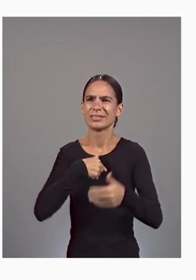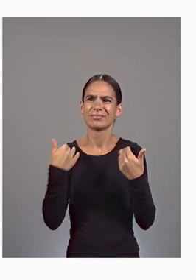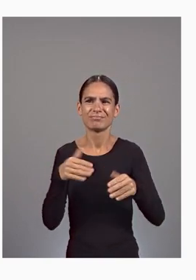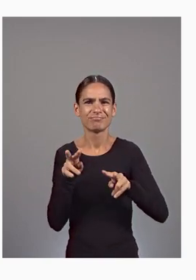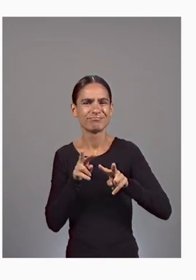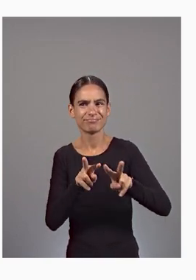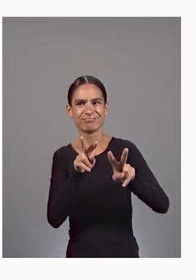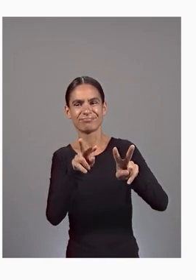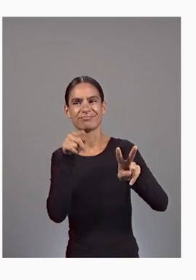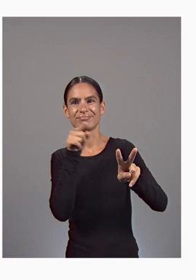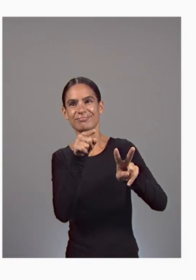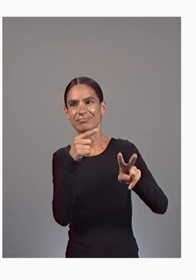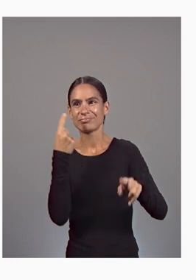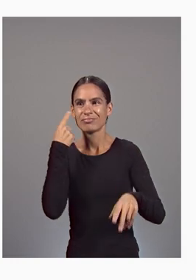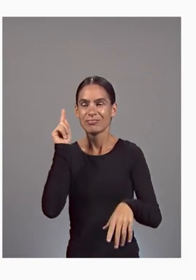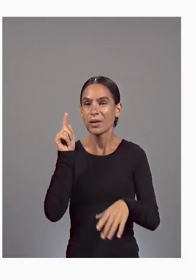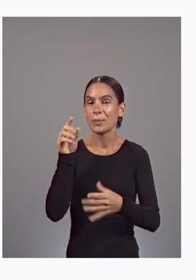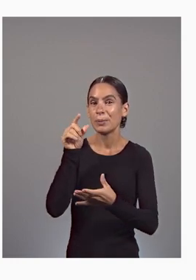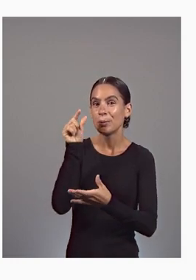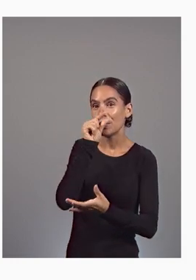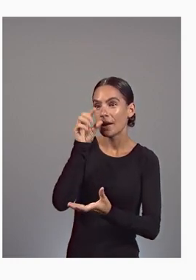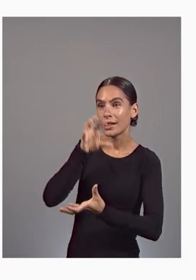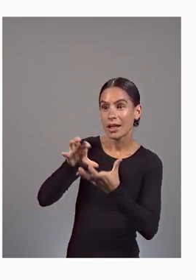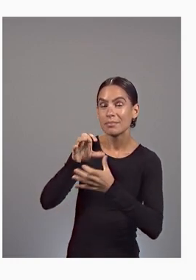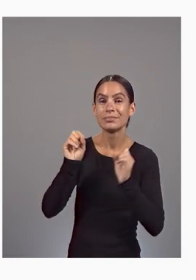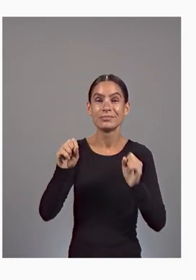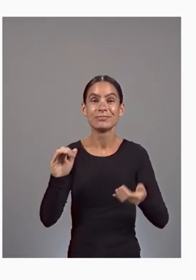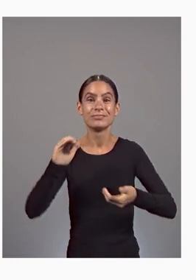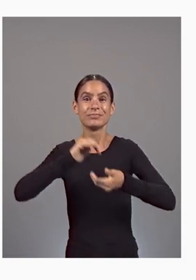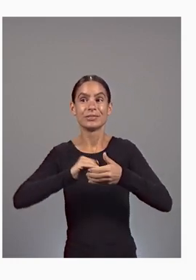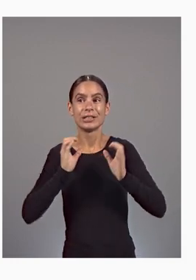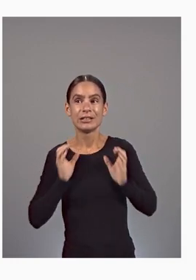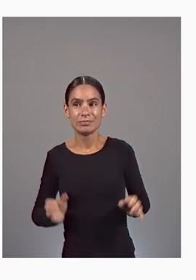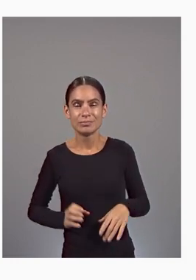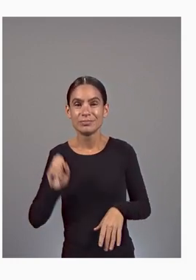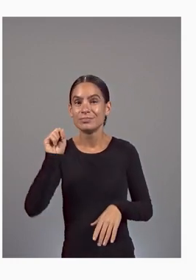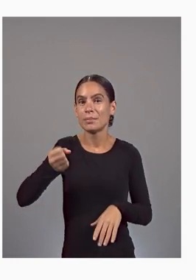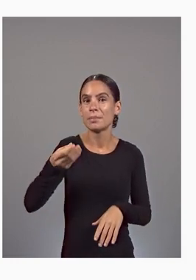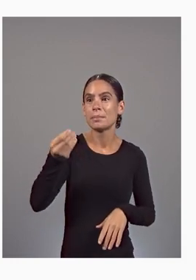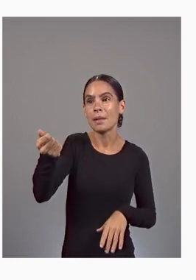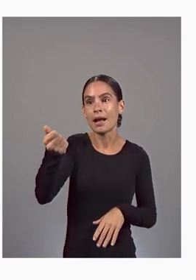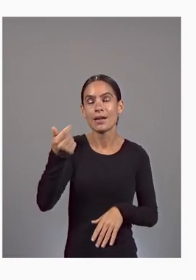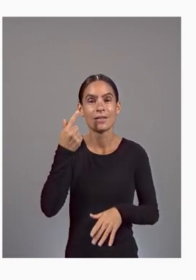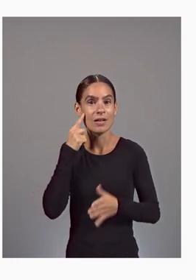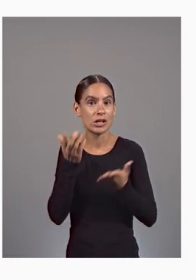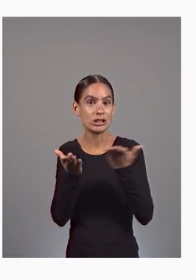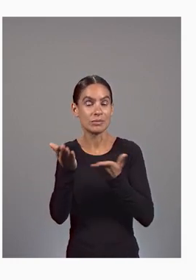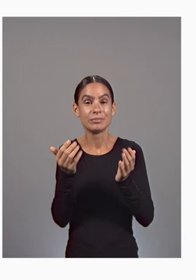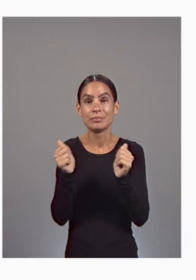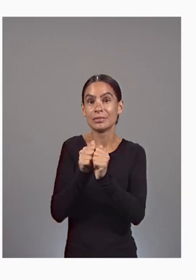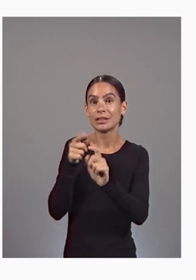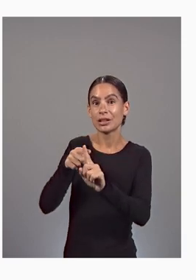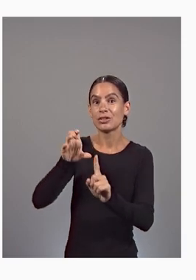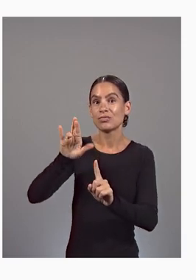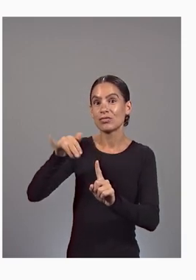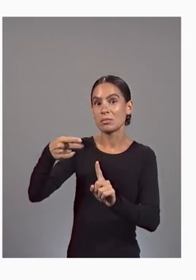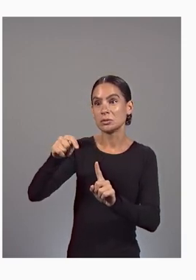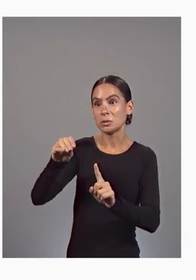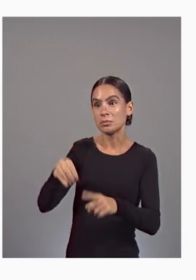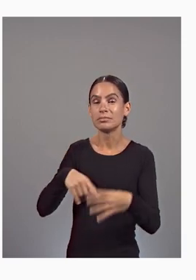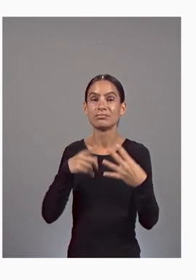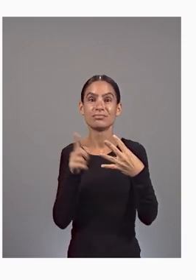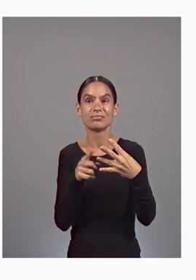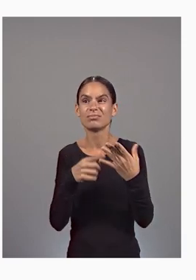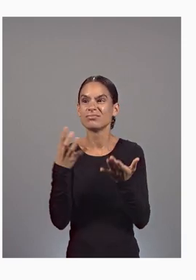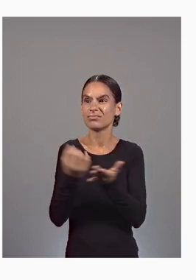partners so that they can pay for cloud services with crypto. Third, developers will have access to Google Cloud's blockchain data